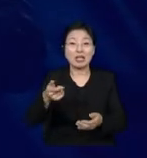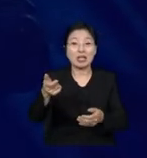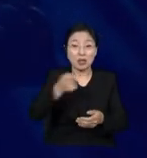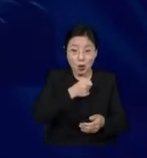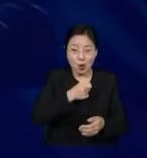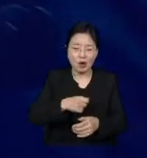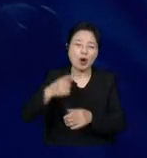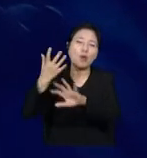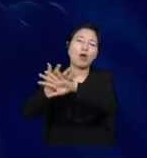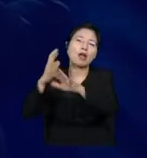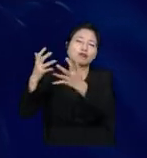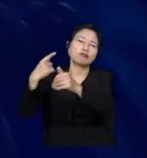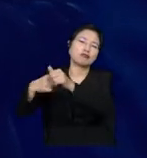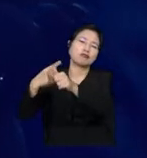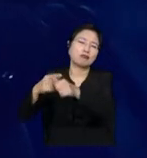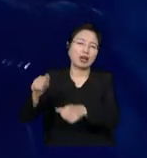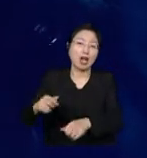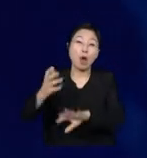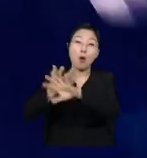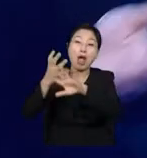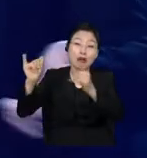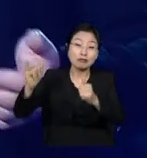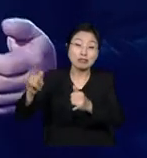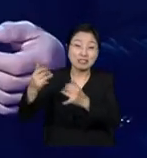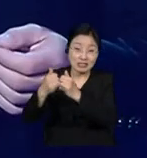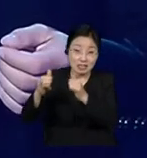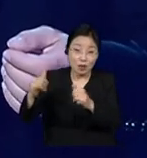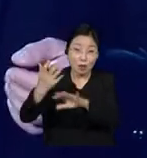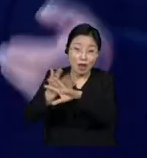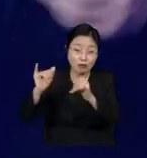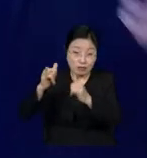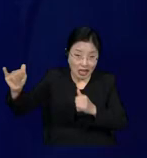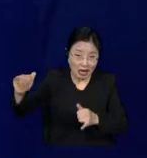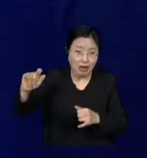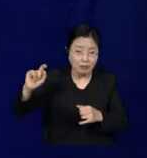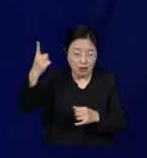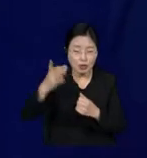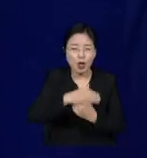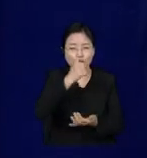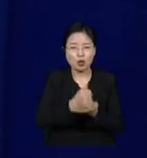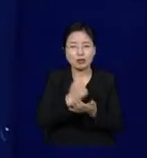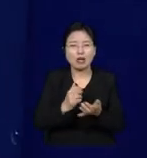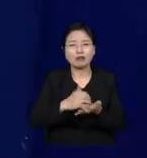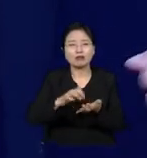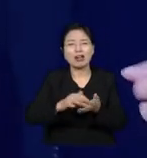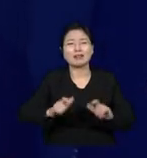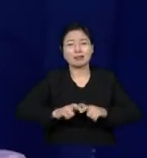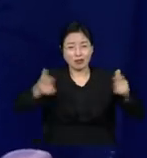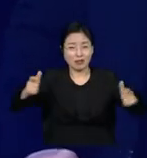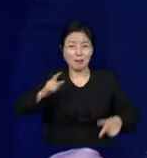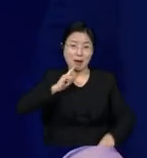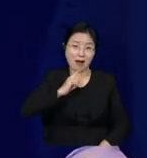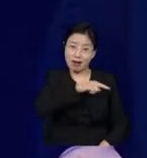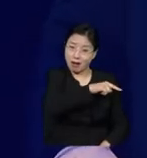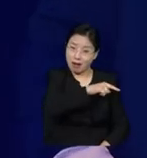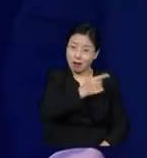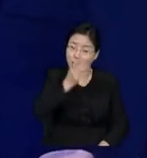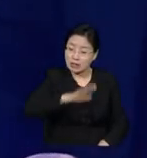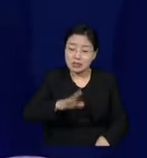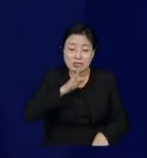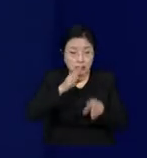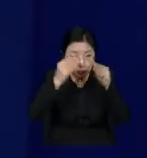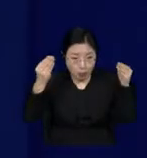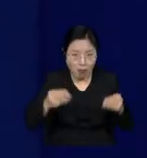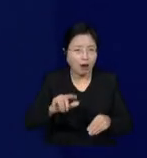the reason why the economic situation is difficult, and so on and so forth, and it's not true. But finding a scapegoat to draw attention